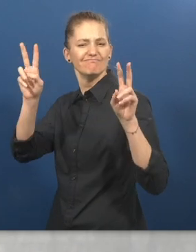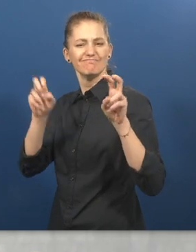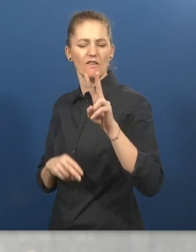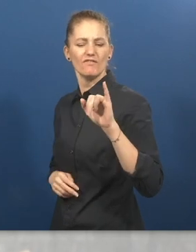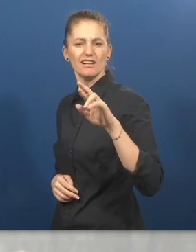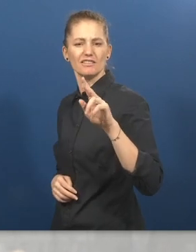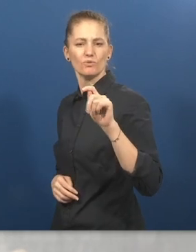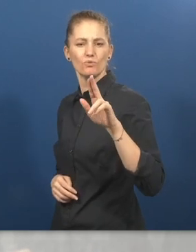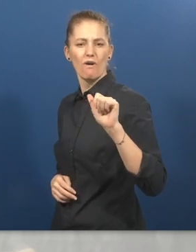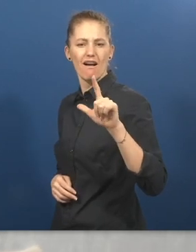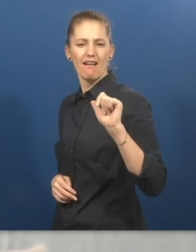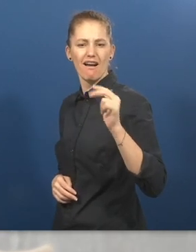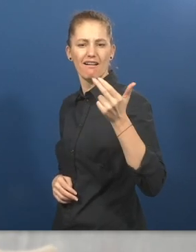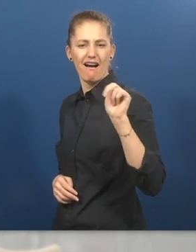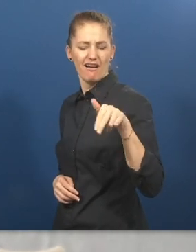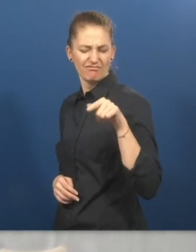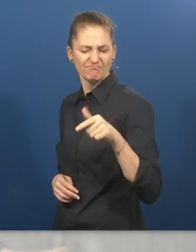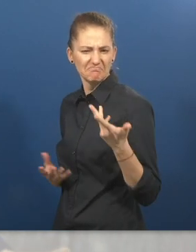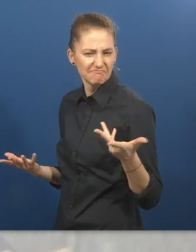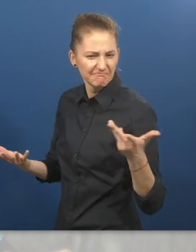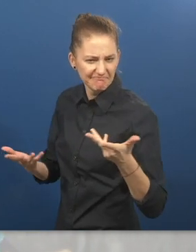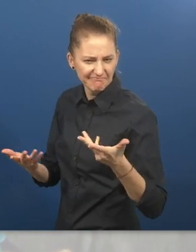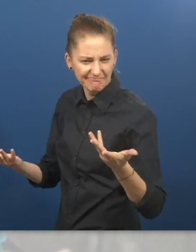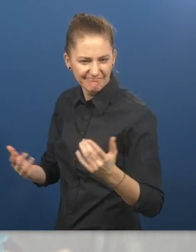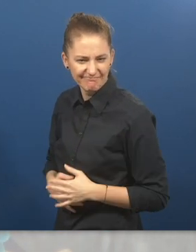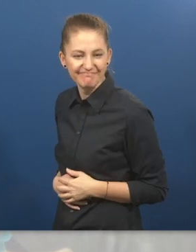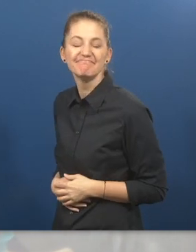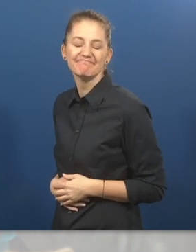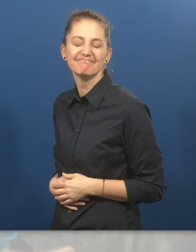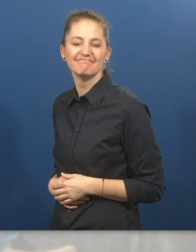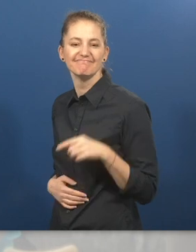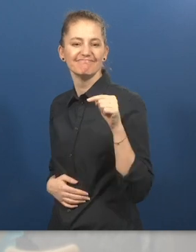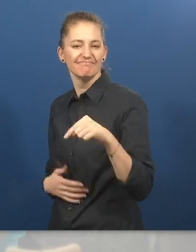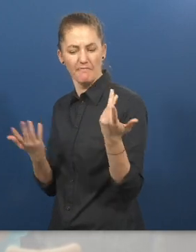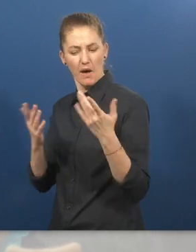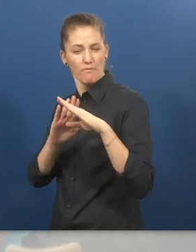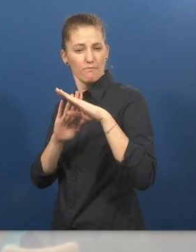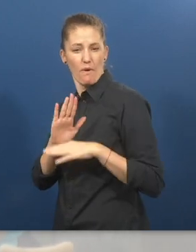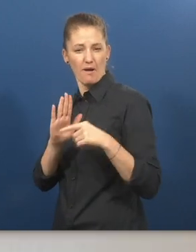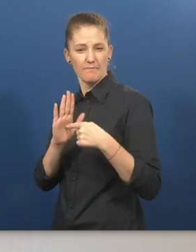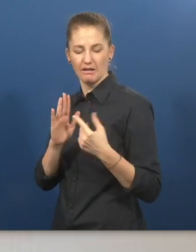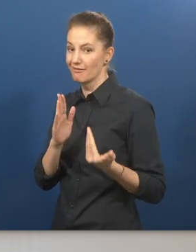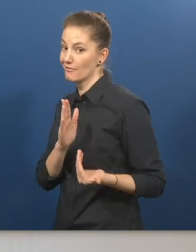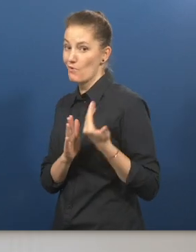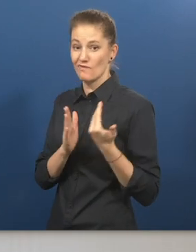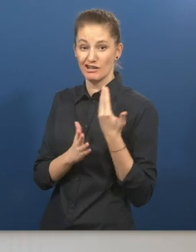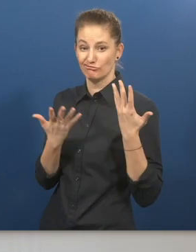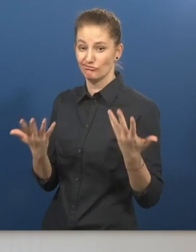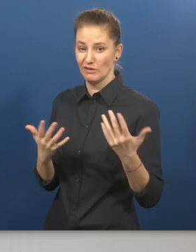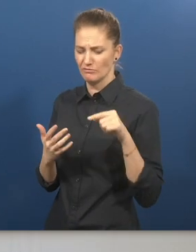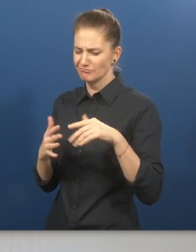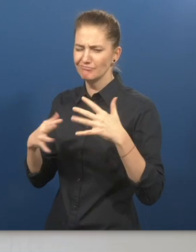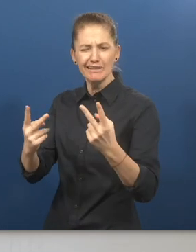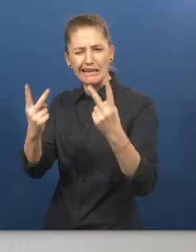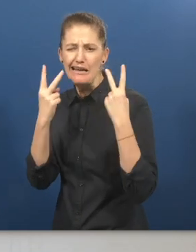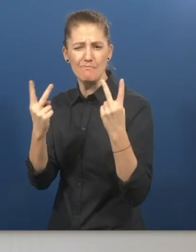What is Virtual A-Han about? Ryan Gersever, founder of Virtual A-Han. The essential elements